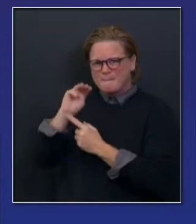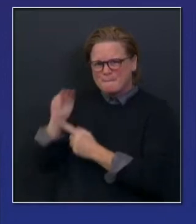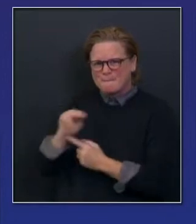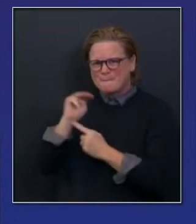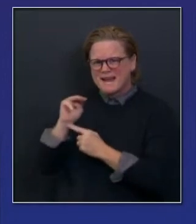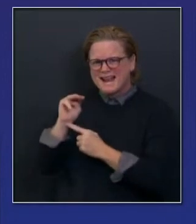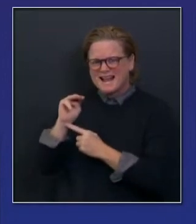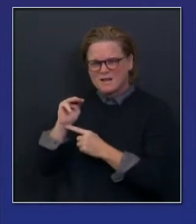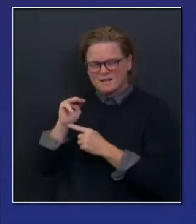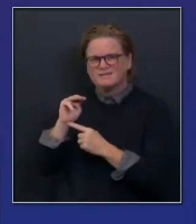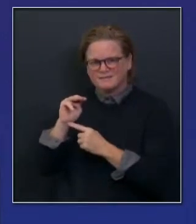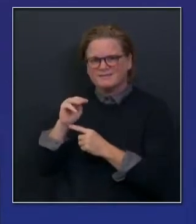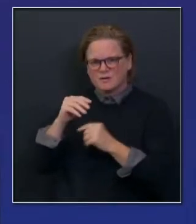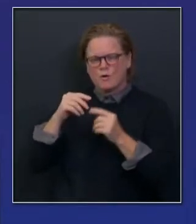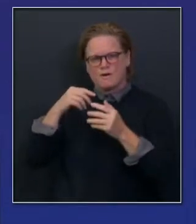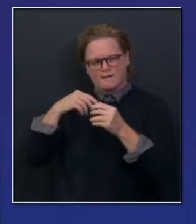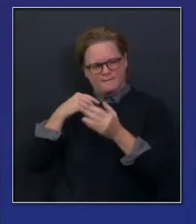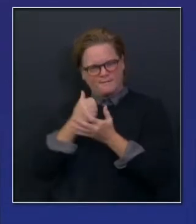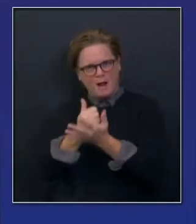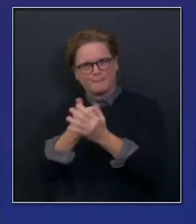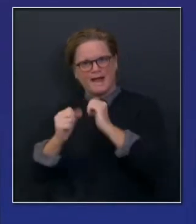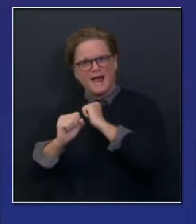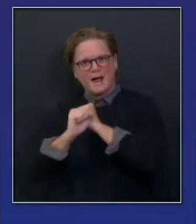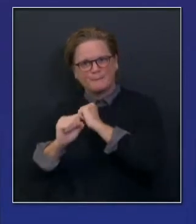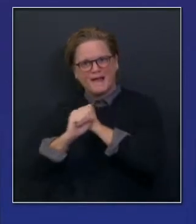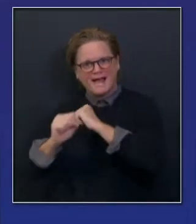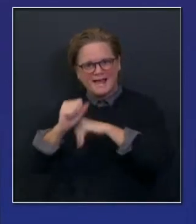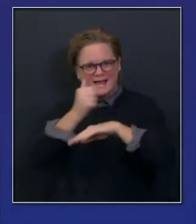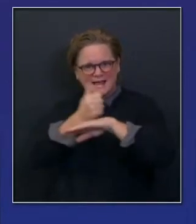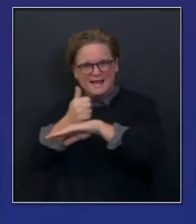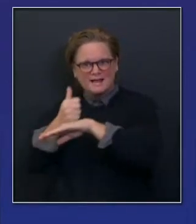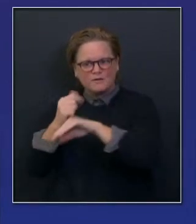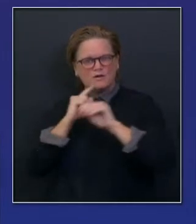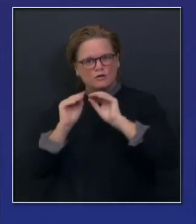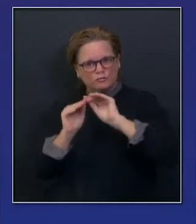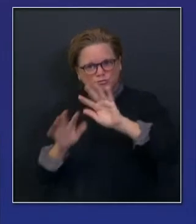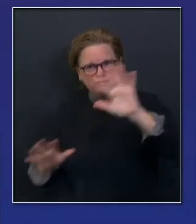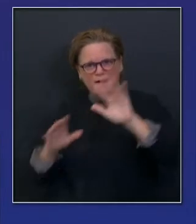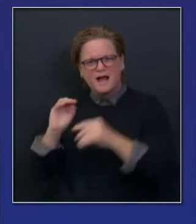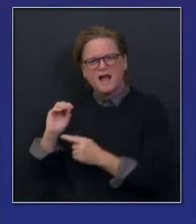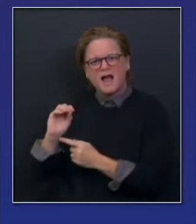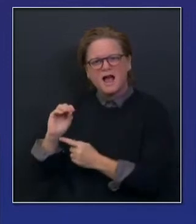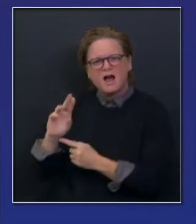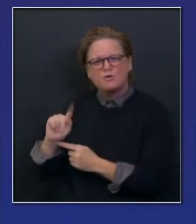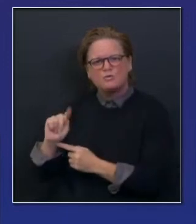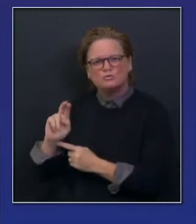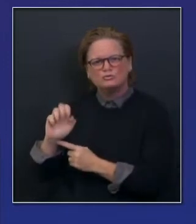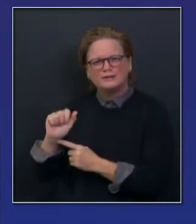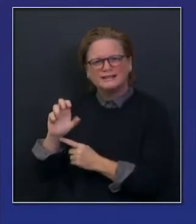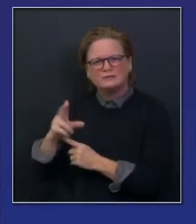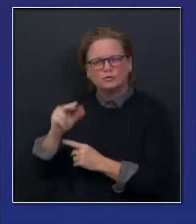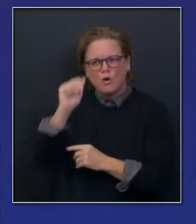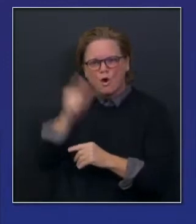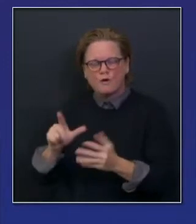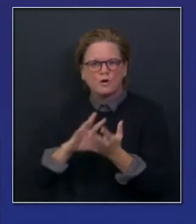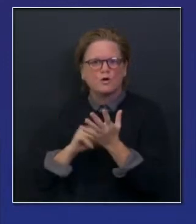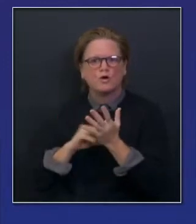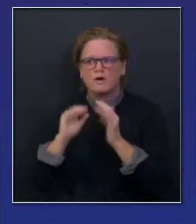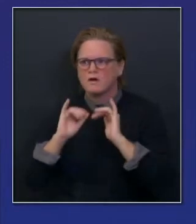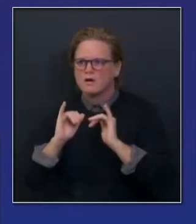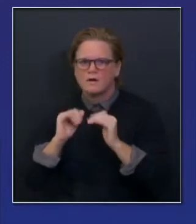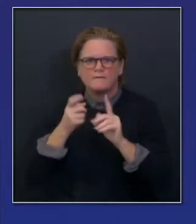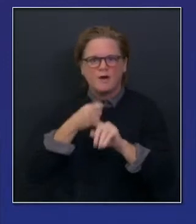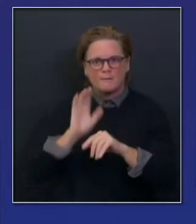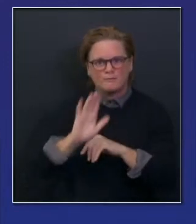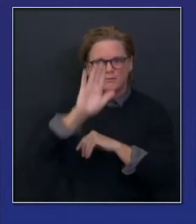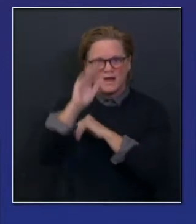into this campaign. The campaign has guiding principles, and not surprisingly, these principles have been well described in the